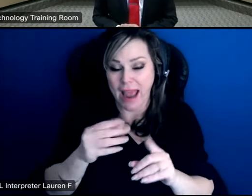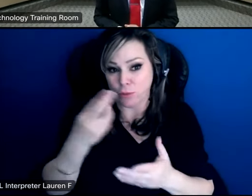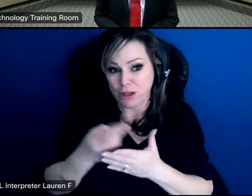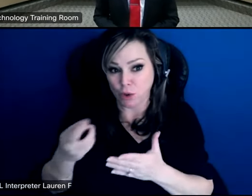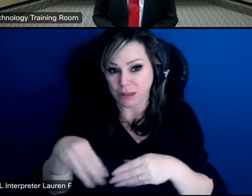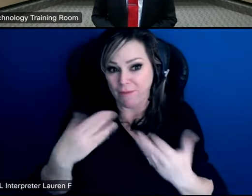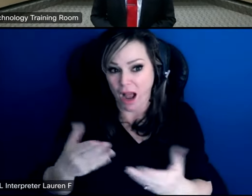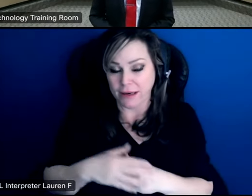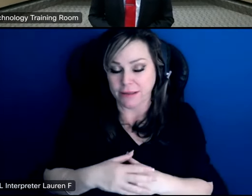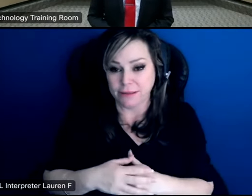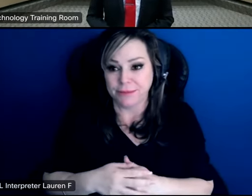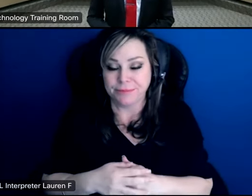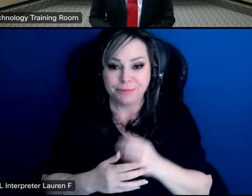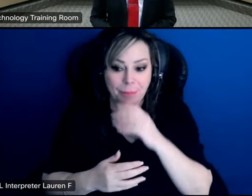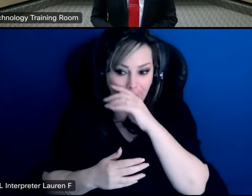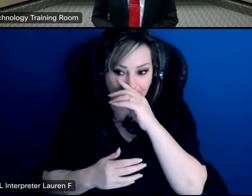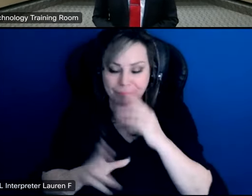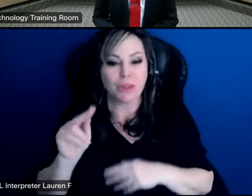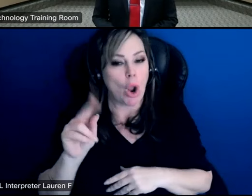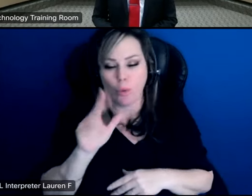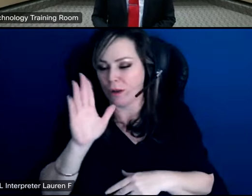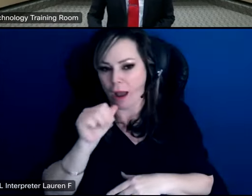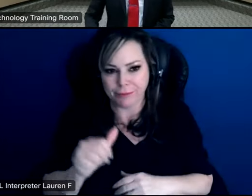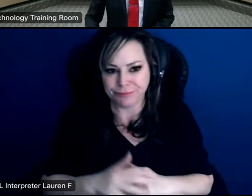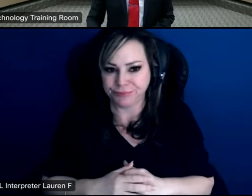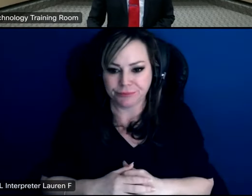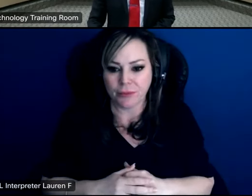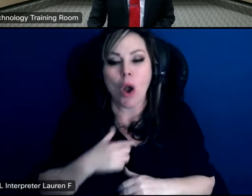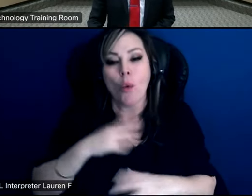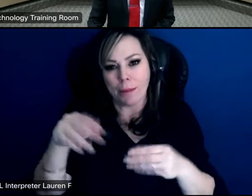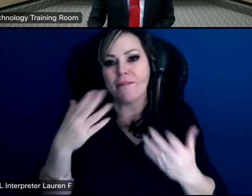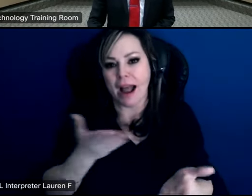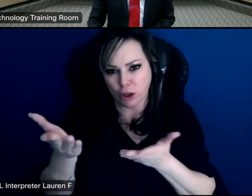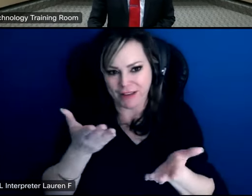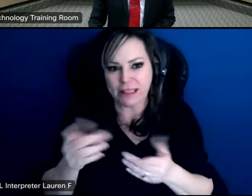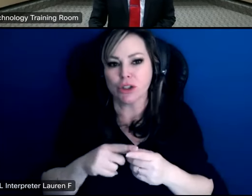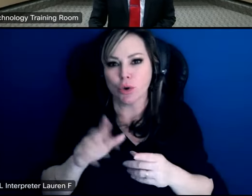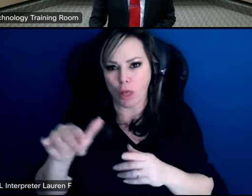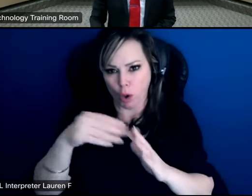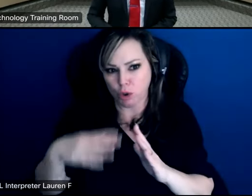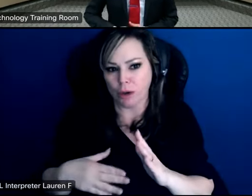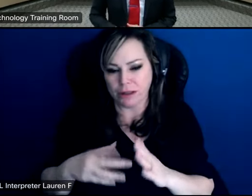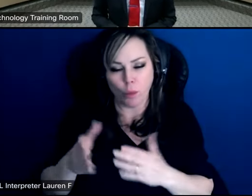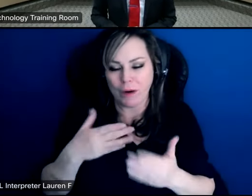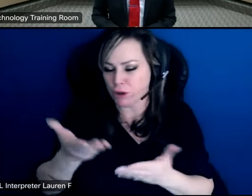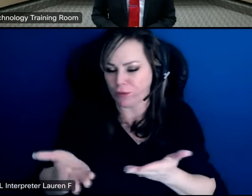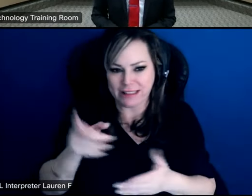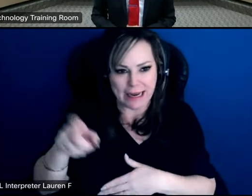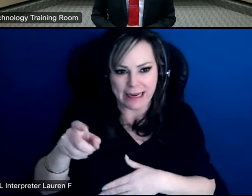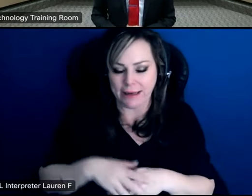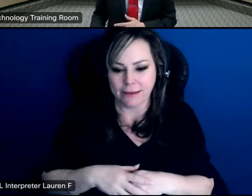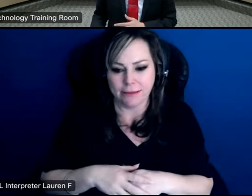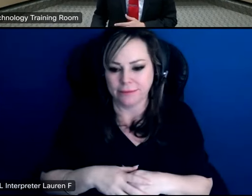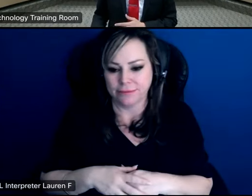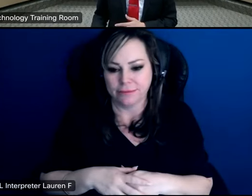provided uh no they're not um we we provide the services to the students that they need and that's not just